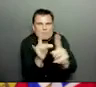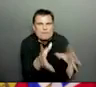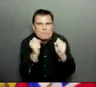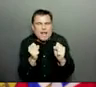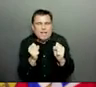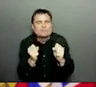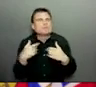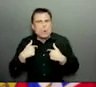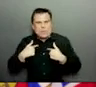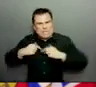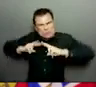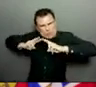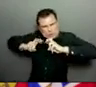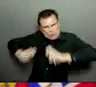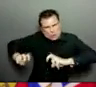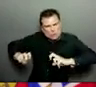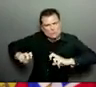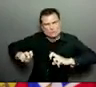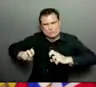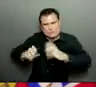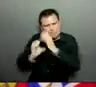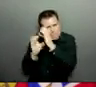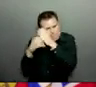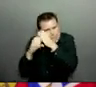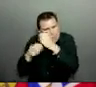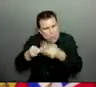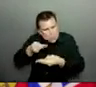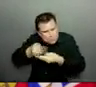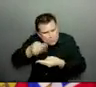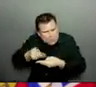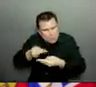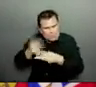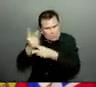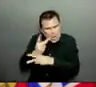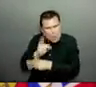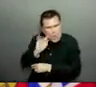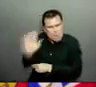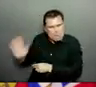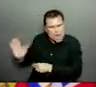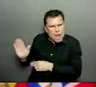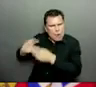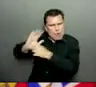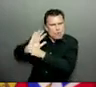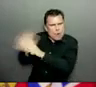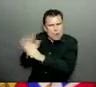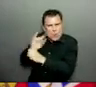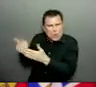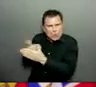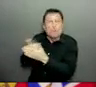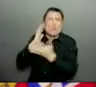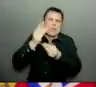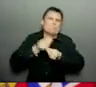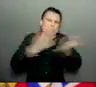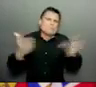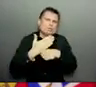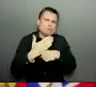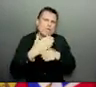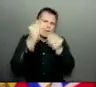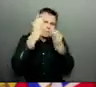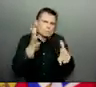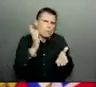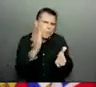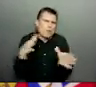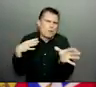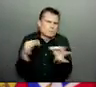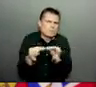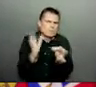as well. And we have had a number of meetings over this weekend to try and understand the impact of this and whether